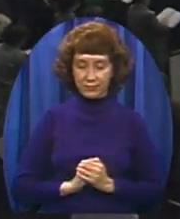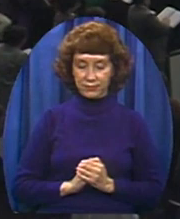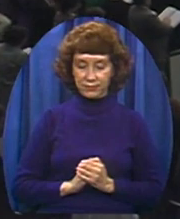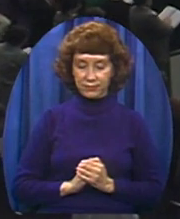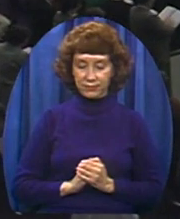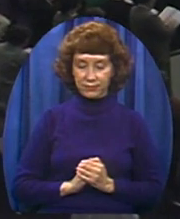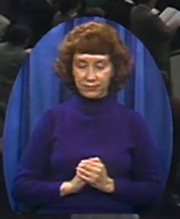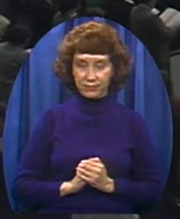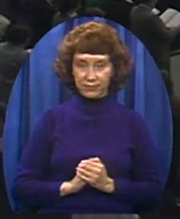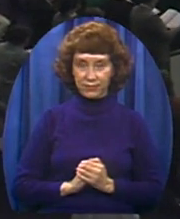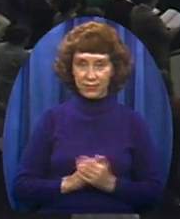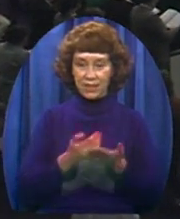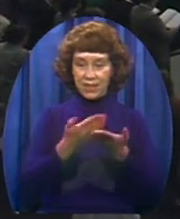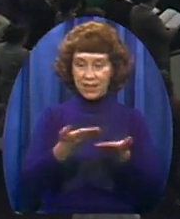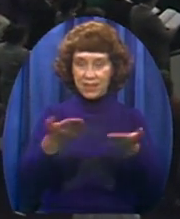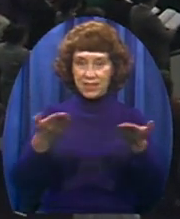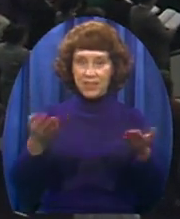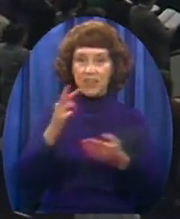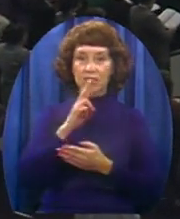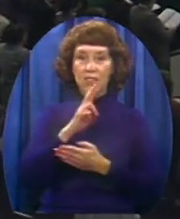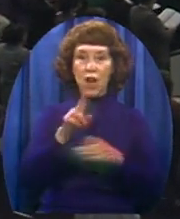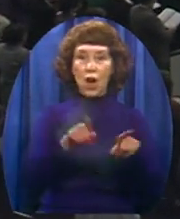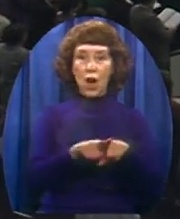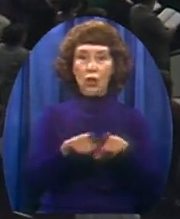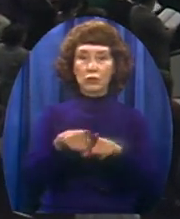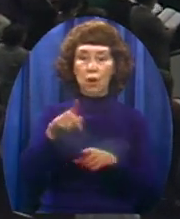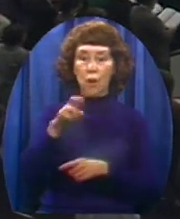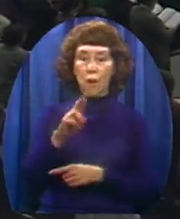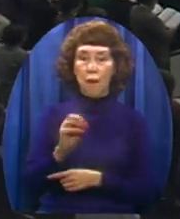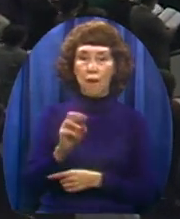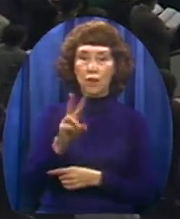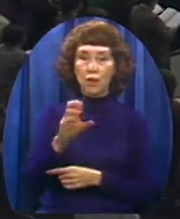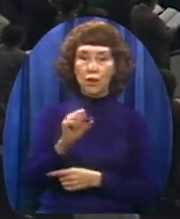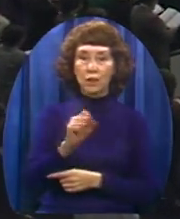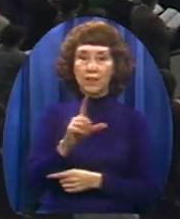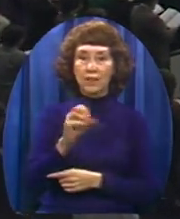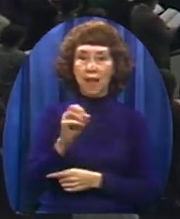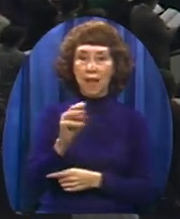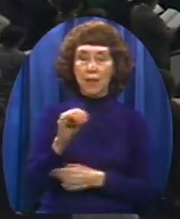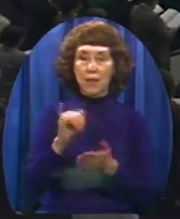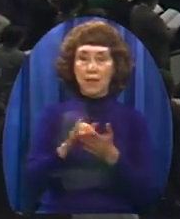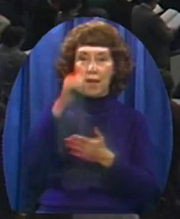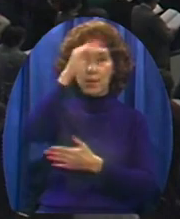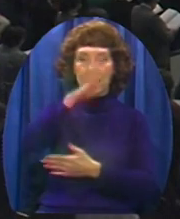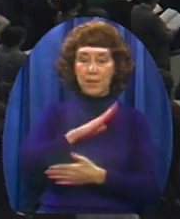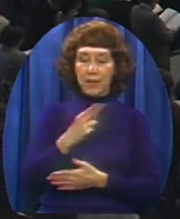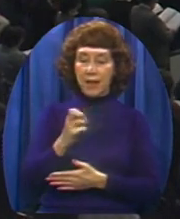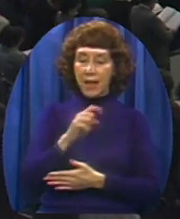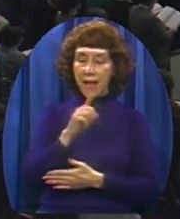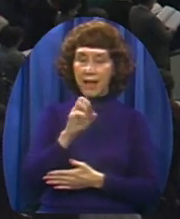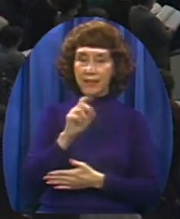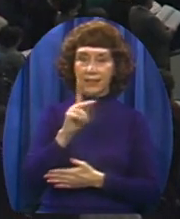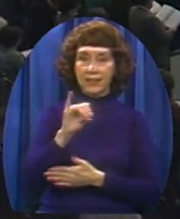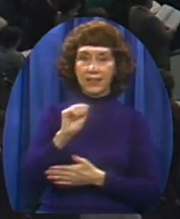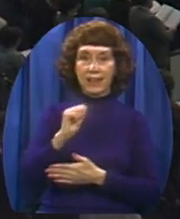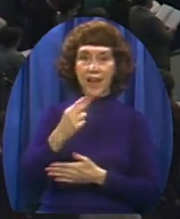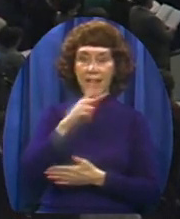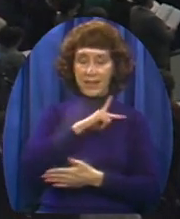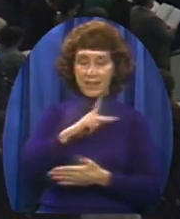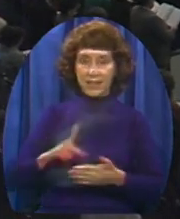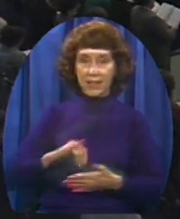These are also Proverbs of Solomon Which the men of Hezekiah King of Judah copied out